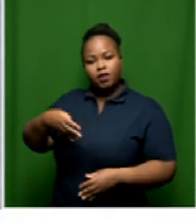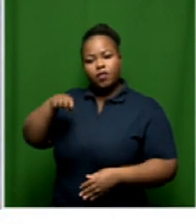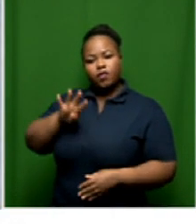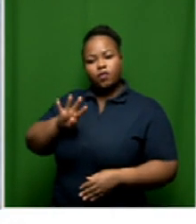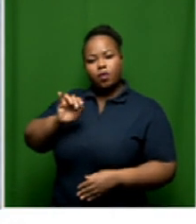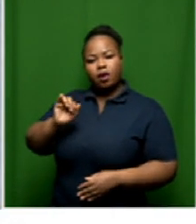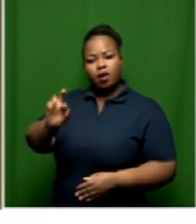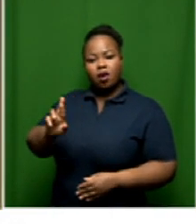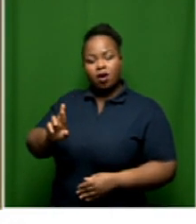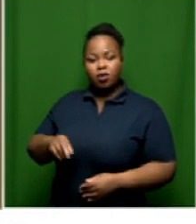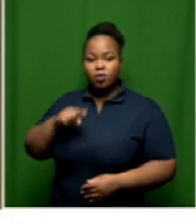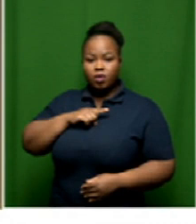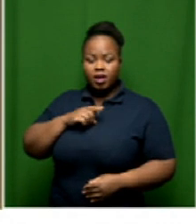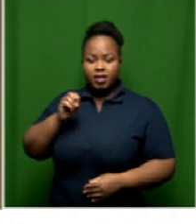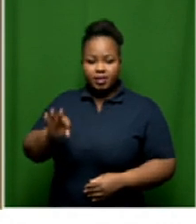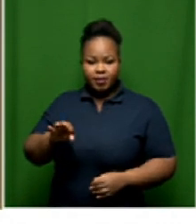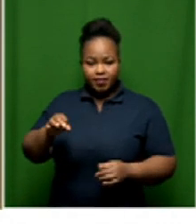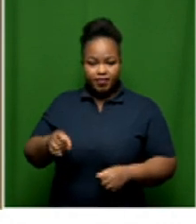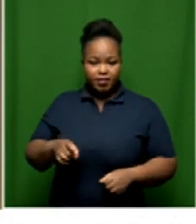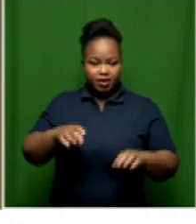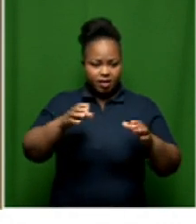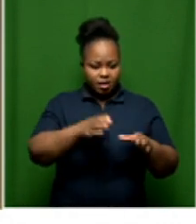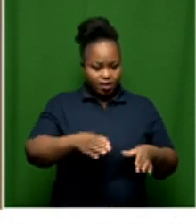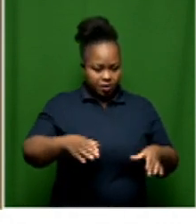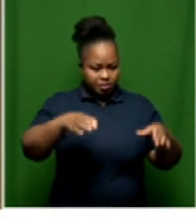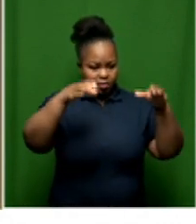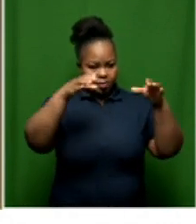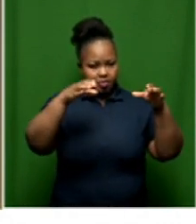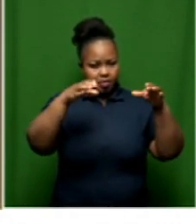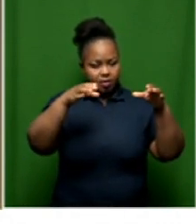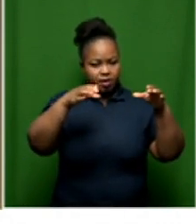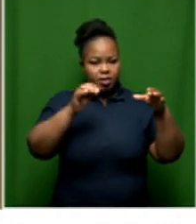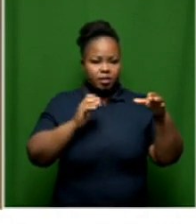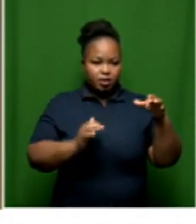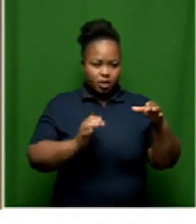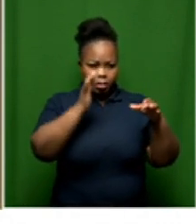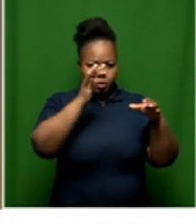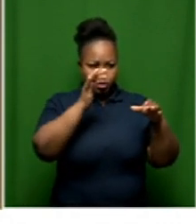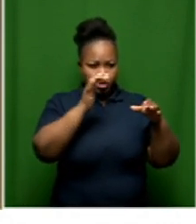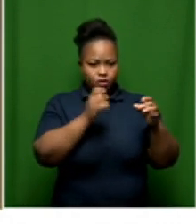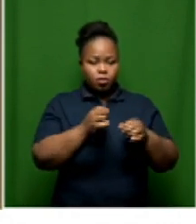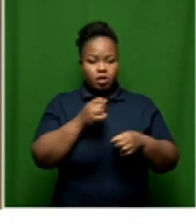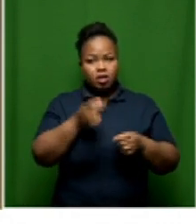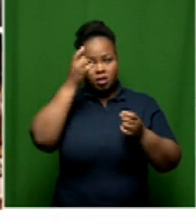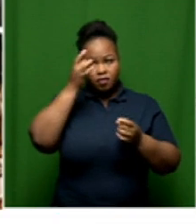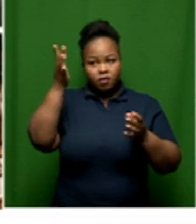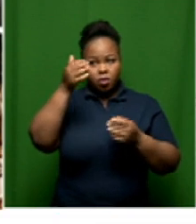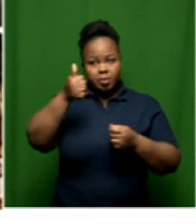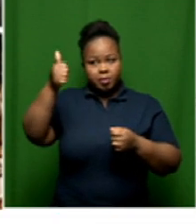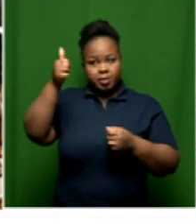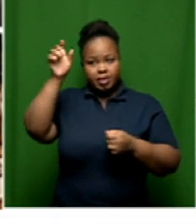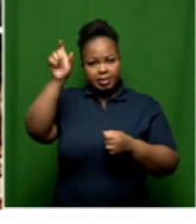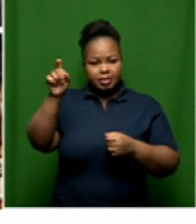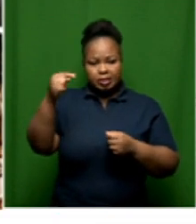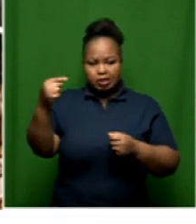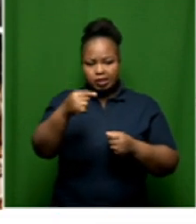technology that when you put inside the tank, it will notify the authority when the